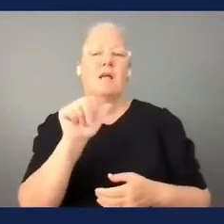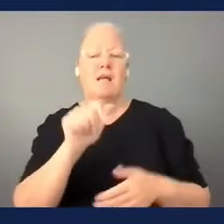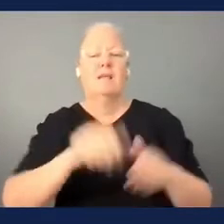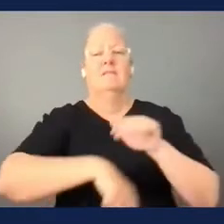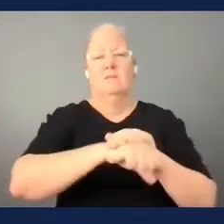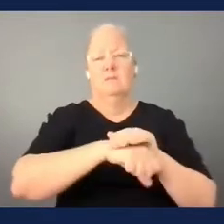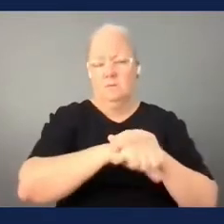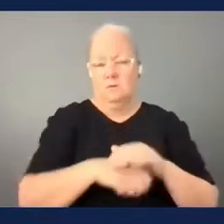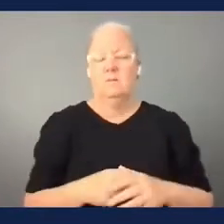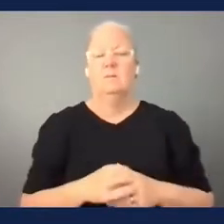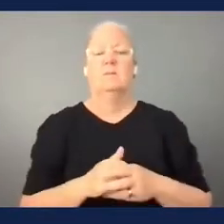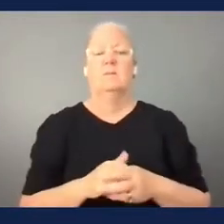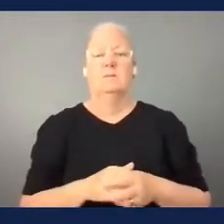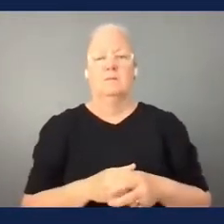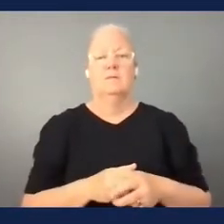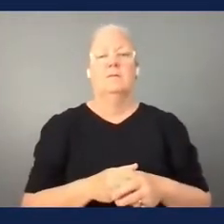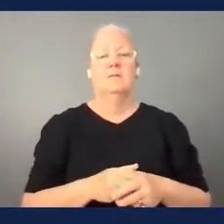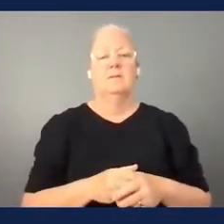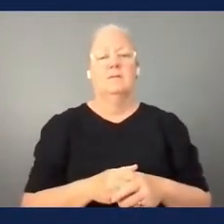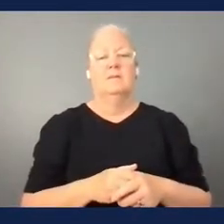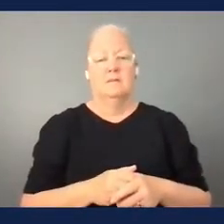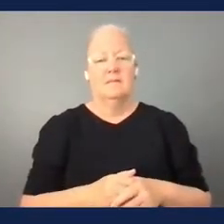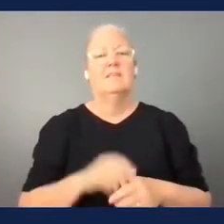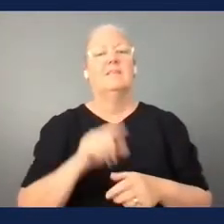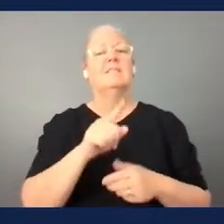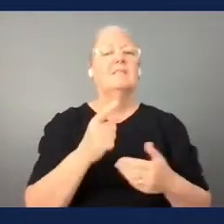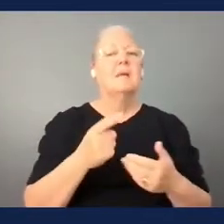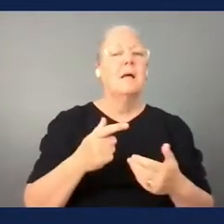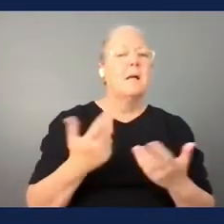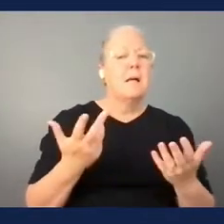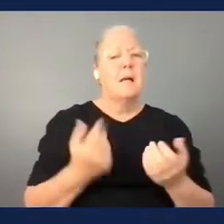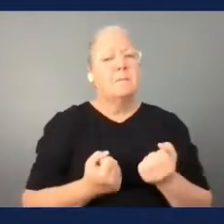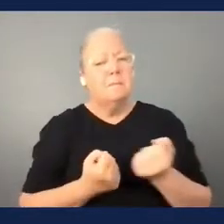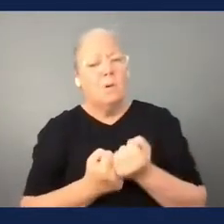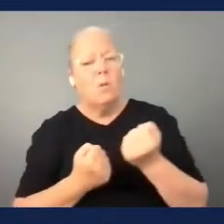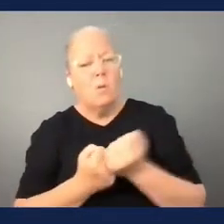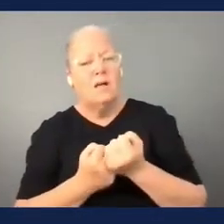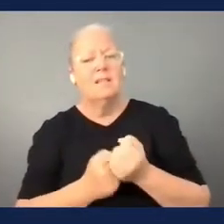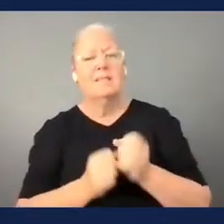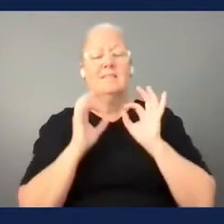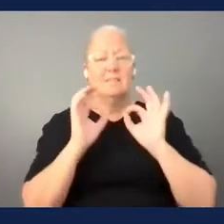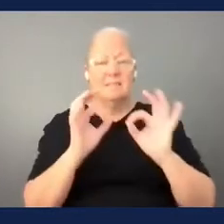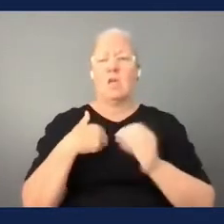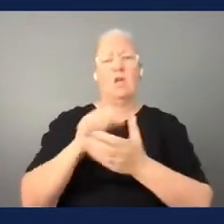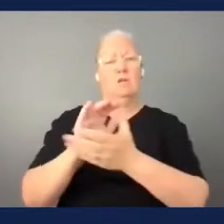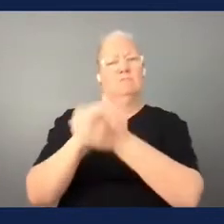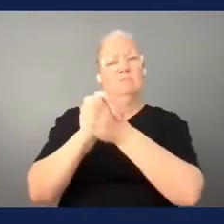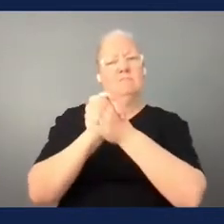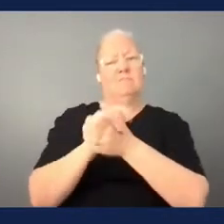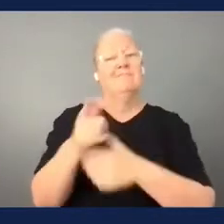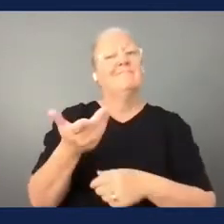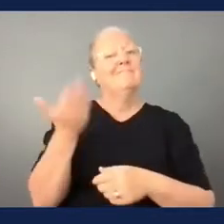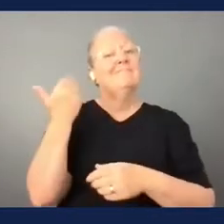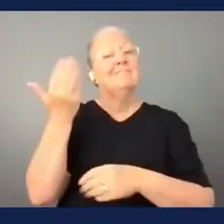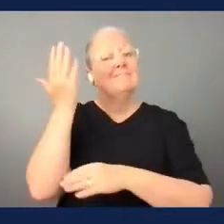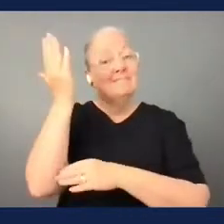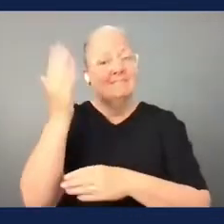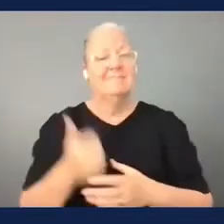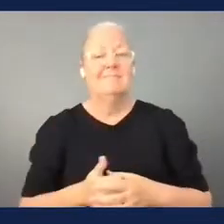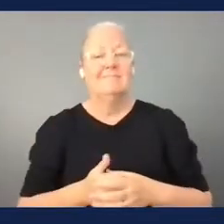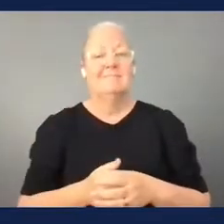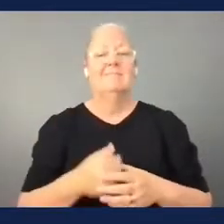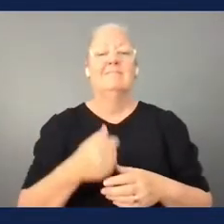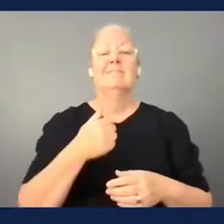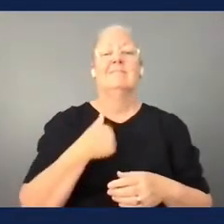you've all been involved in and supported in any way possible at small or big so congrats to that my name is freddy i'm 27 years old